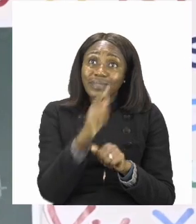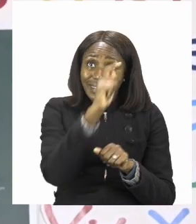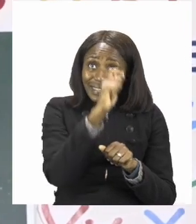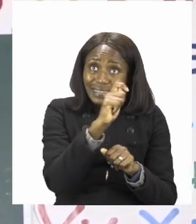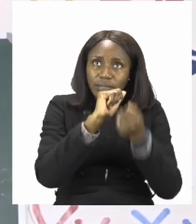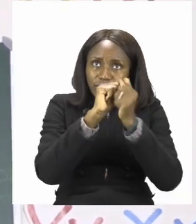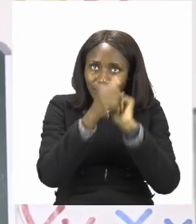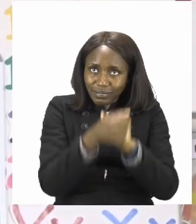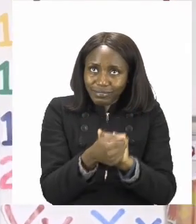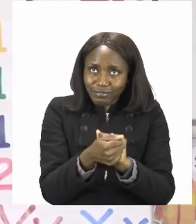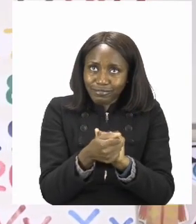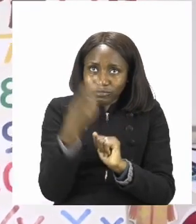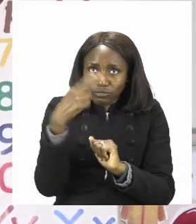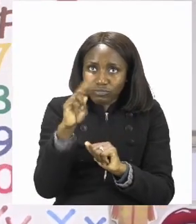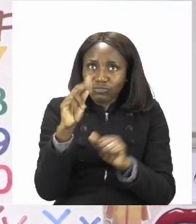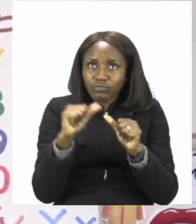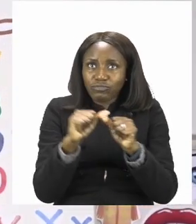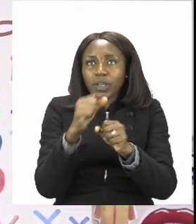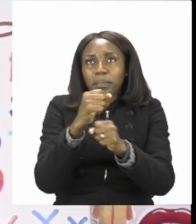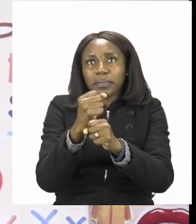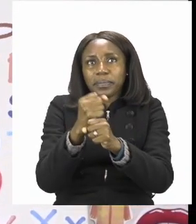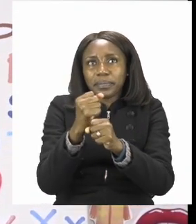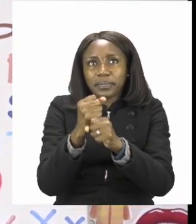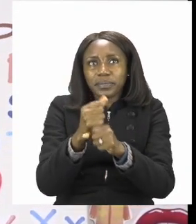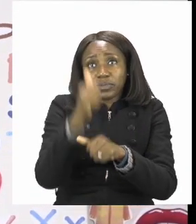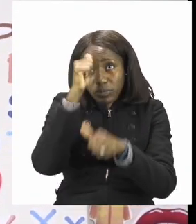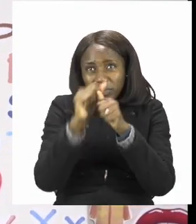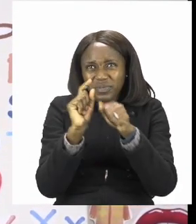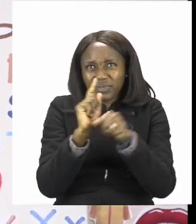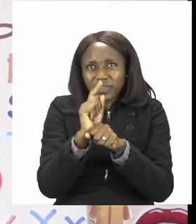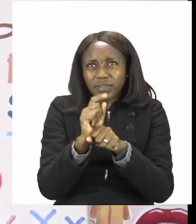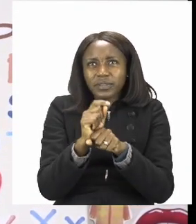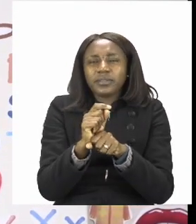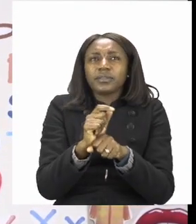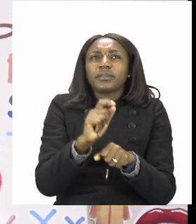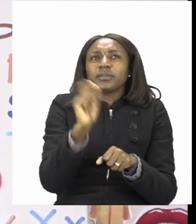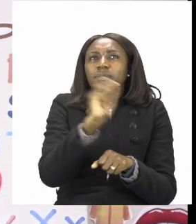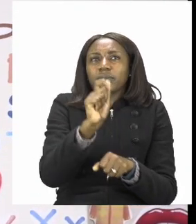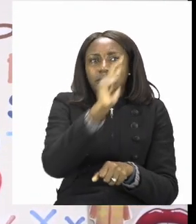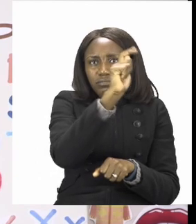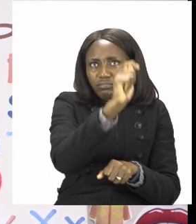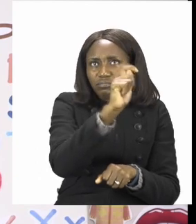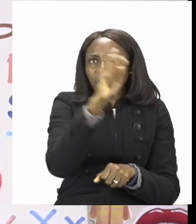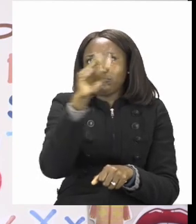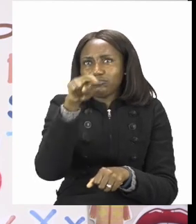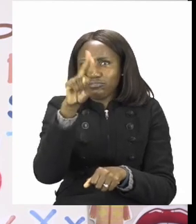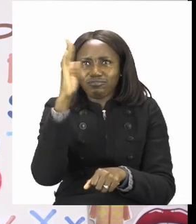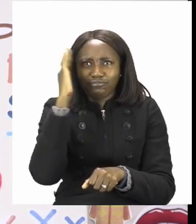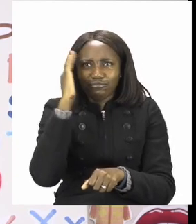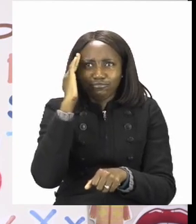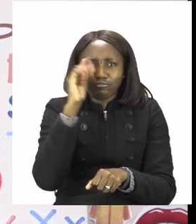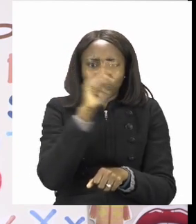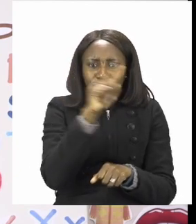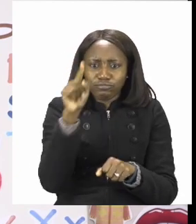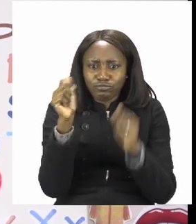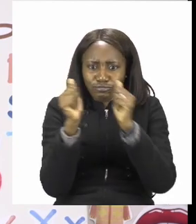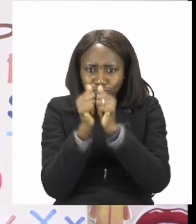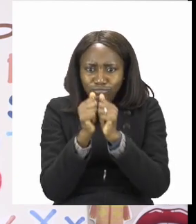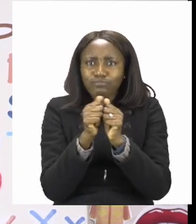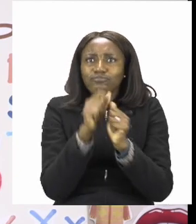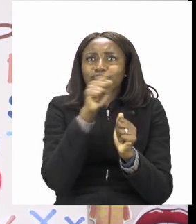change. To help you, don't forget to put the units and the tens so that you know which numbers are actually going to change.